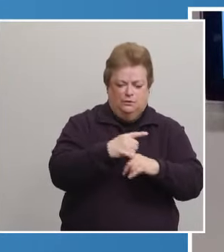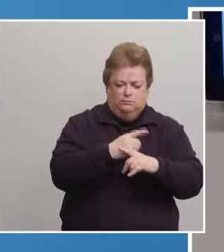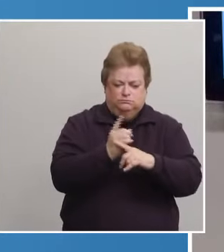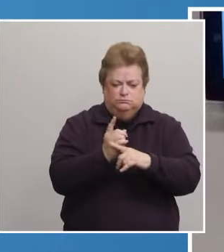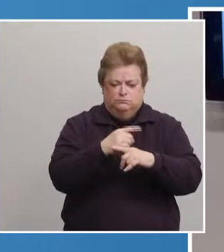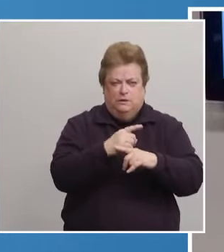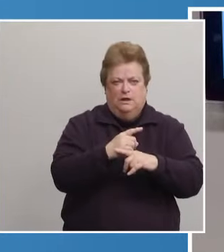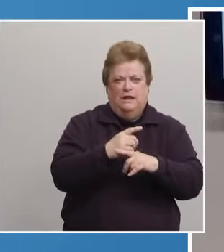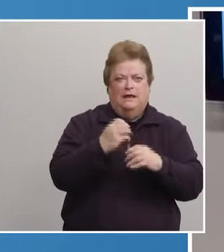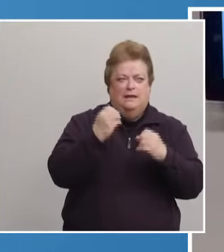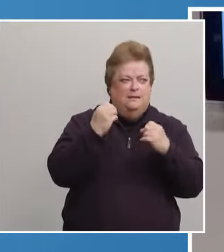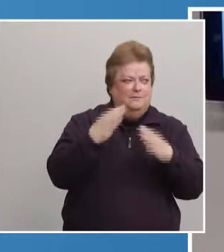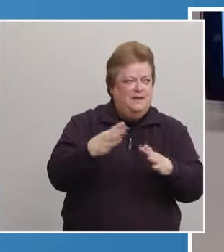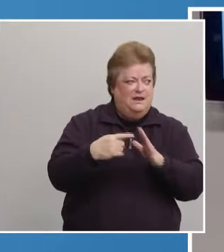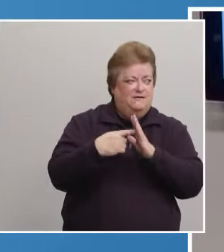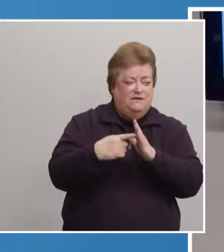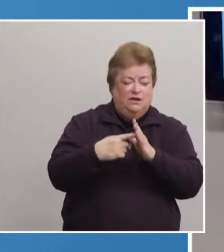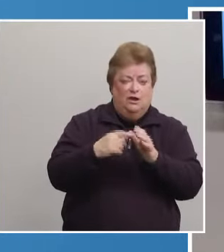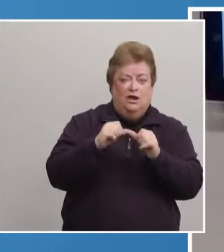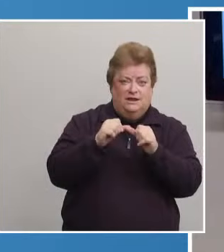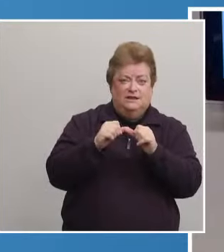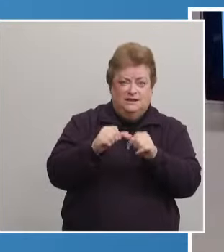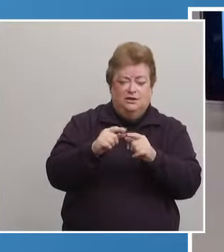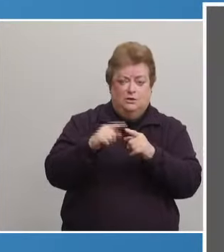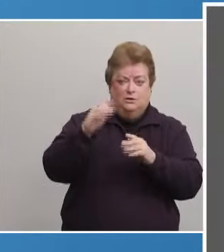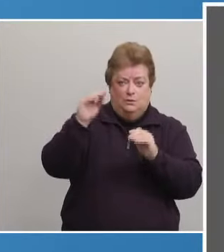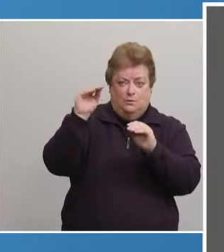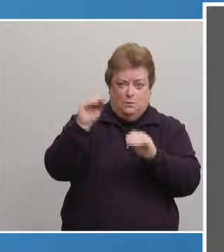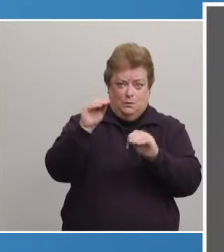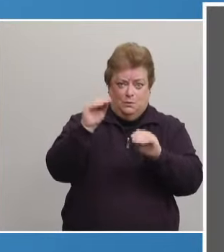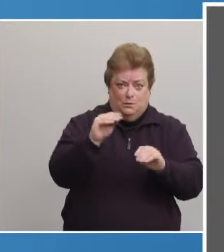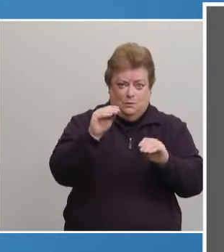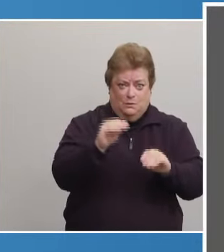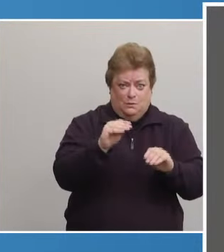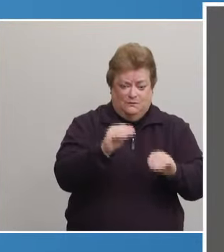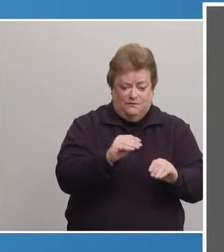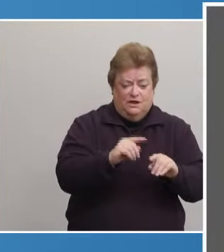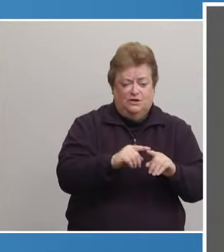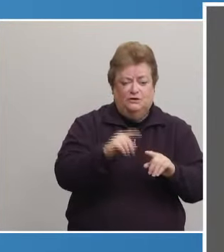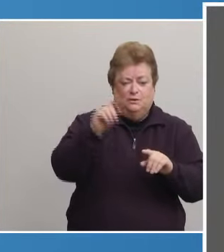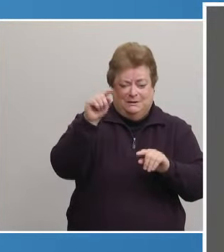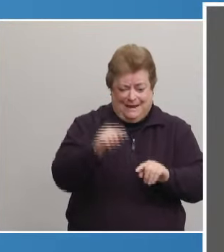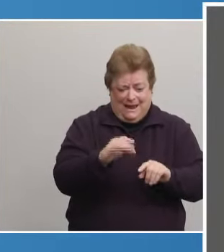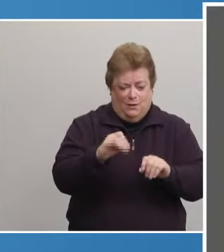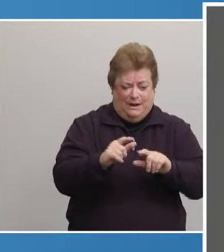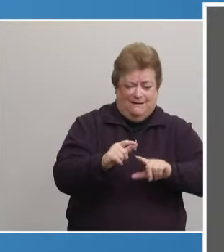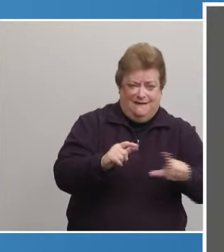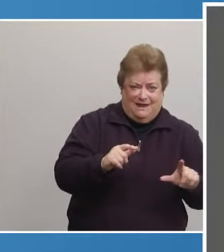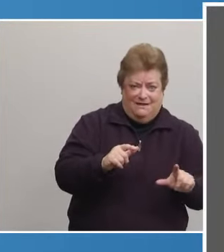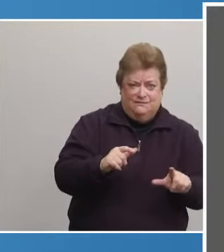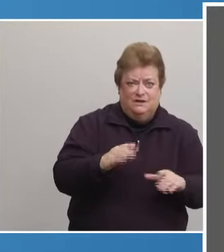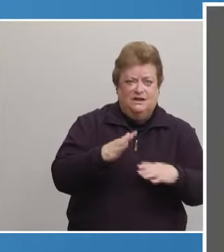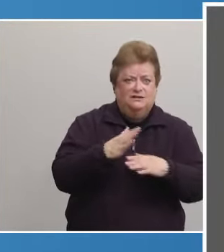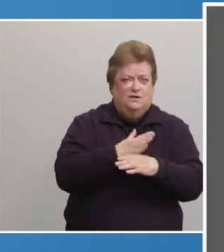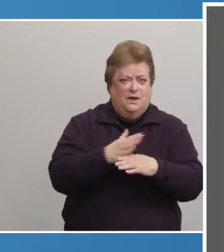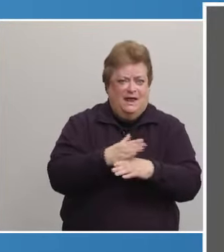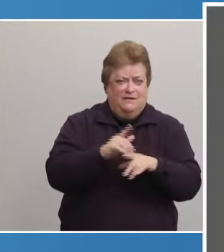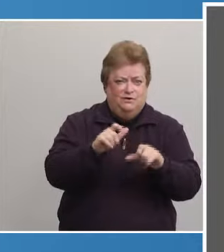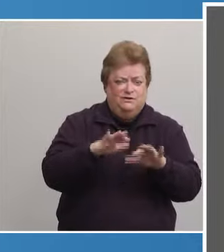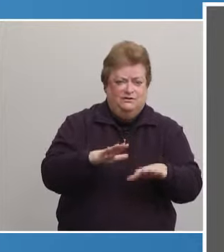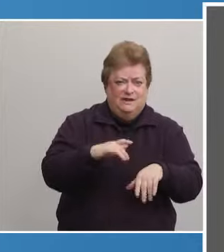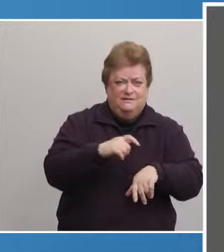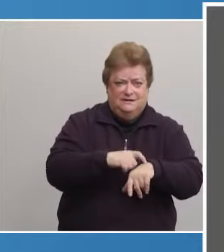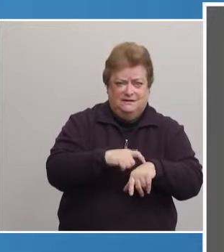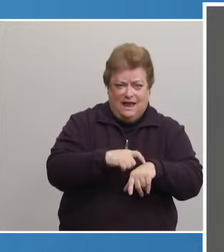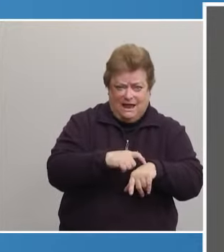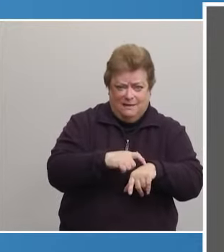You can see that many of the indicators continue to shift down and to the left on the map. The average testing turnaround time is